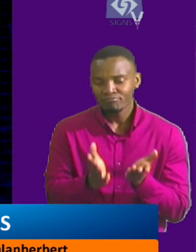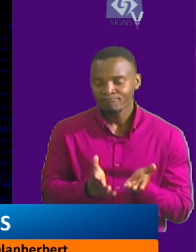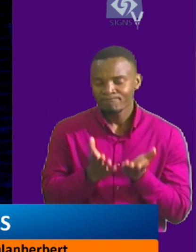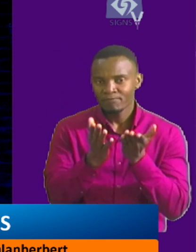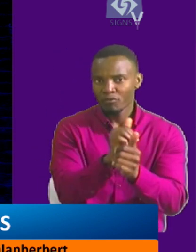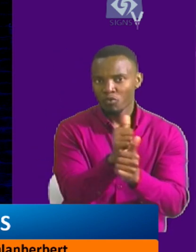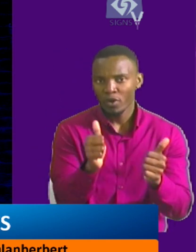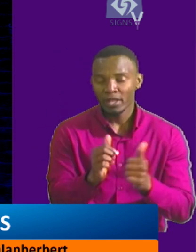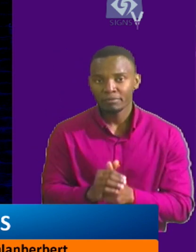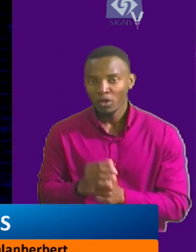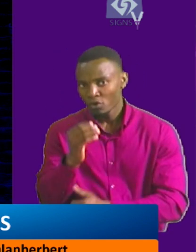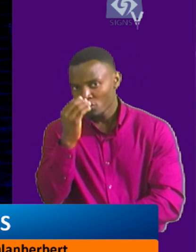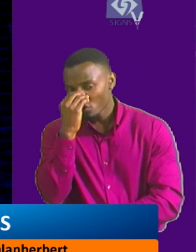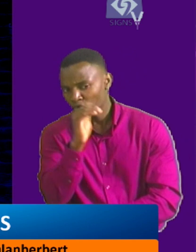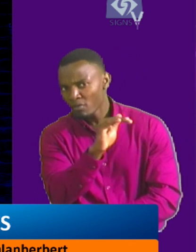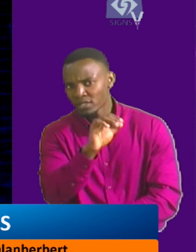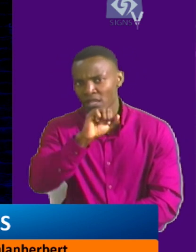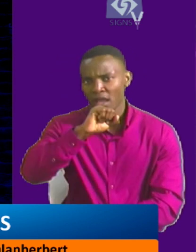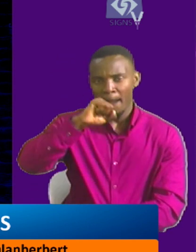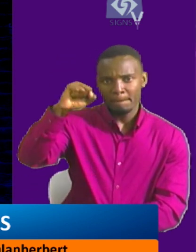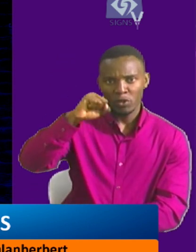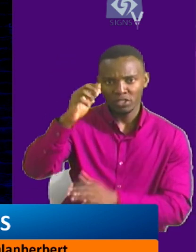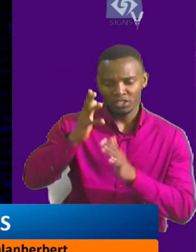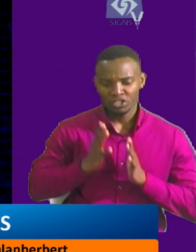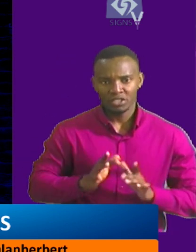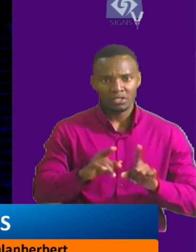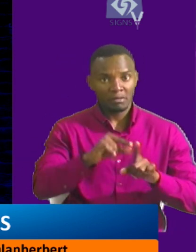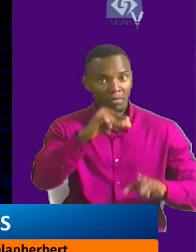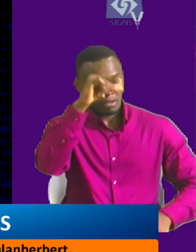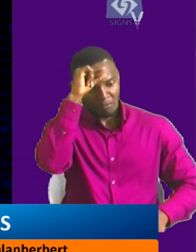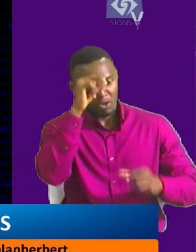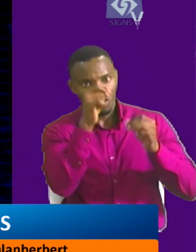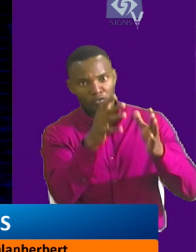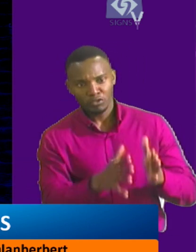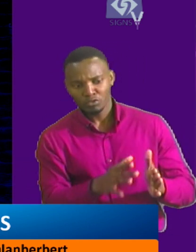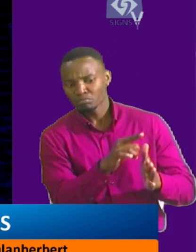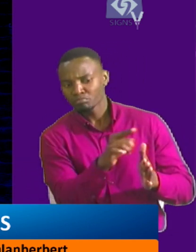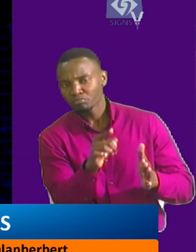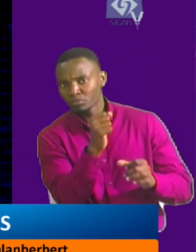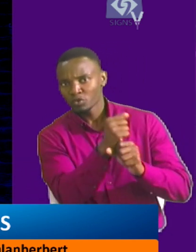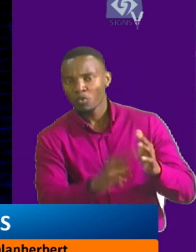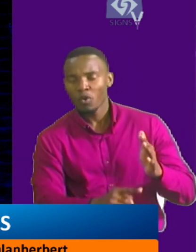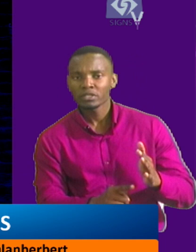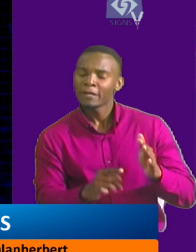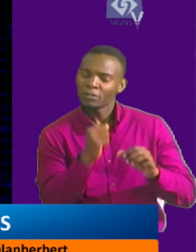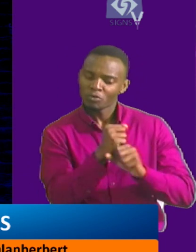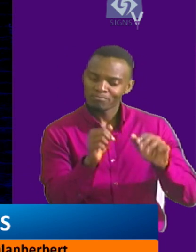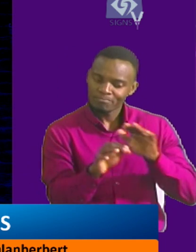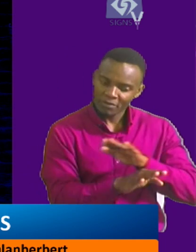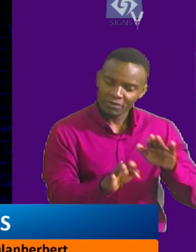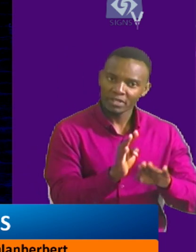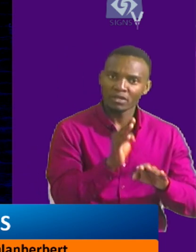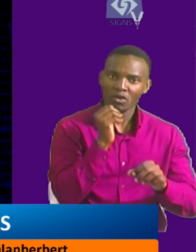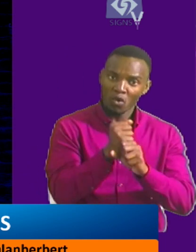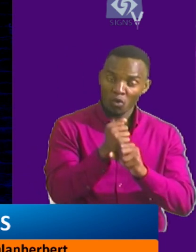Ruto is pleading with political leaders as well as government officials to ensure that they do all that it takes to work